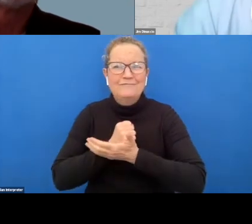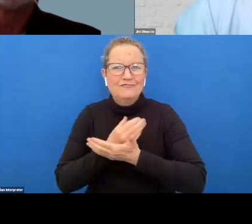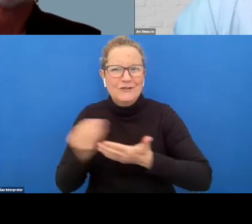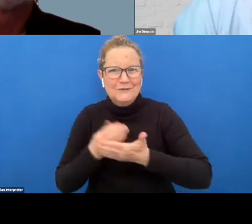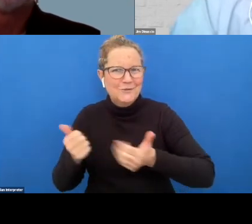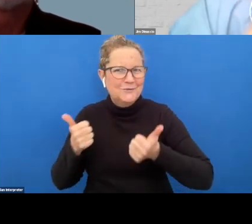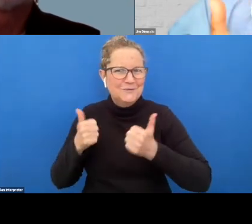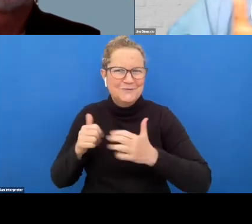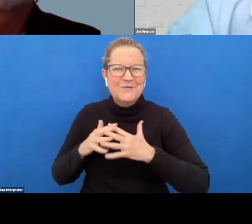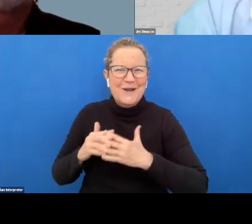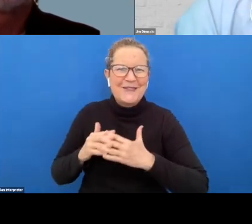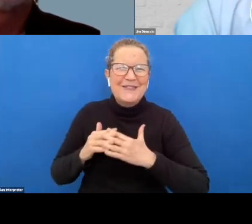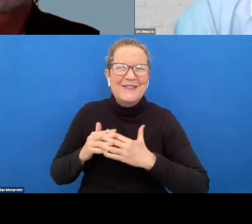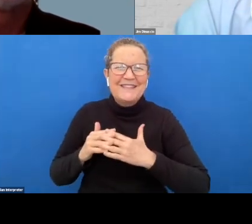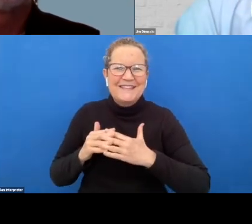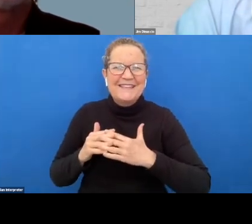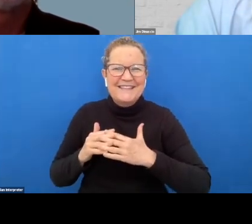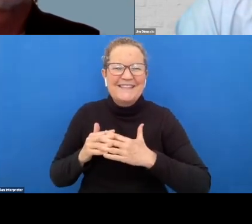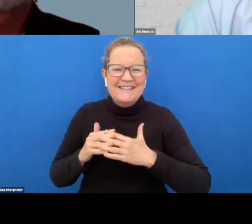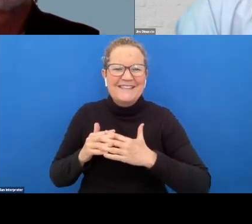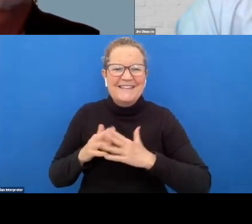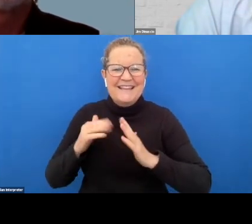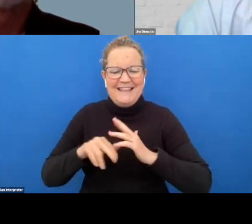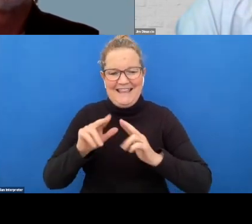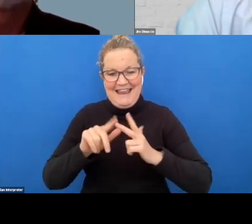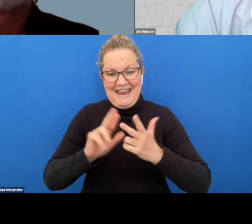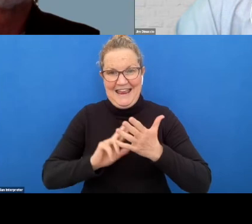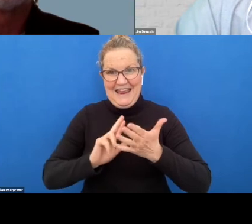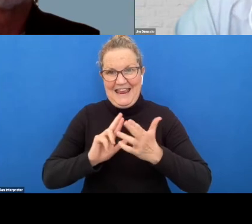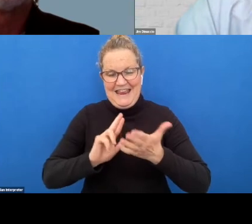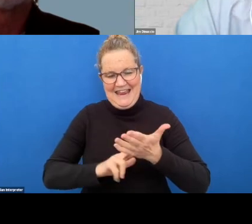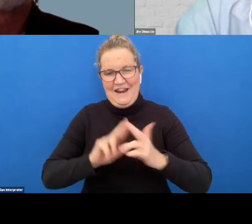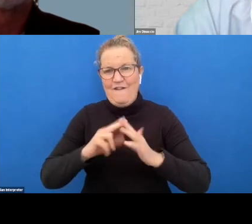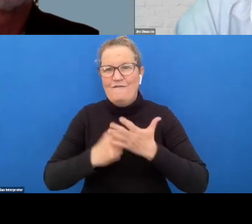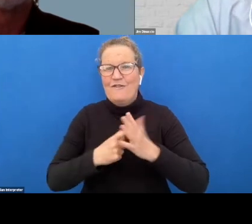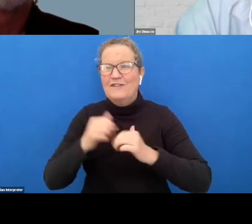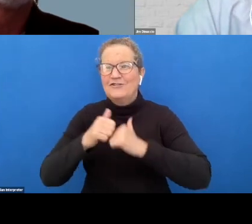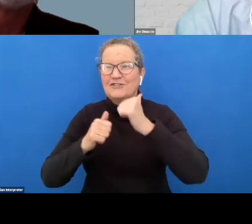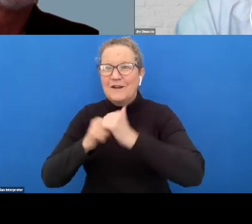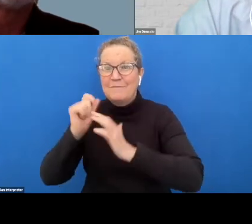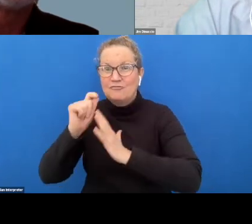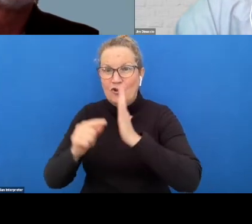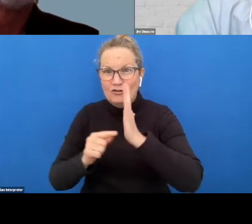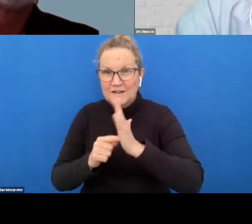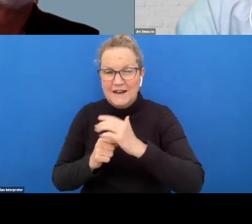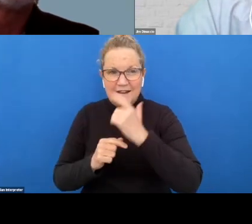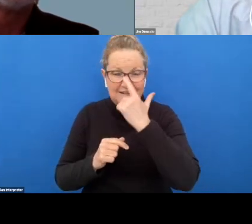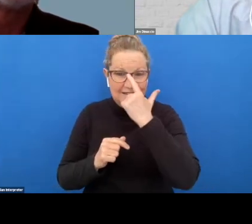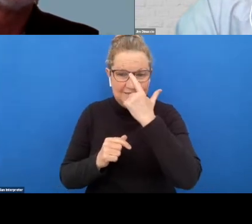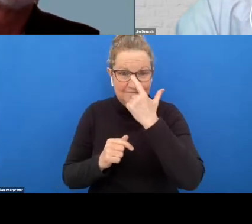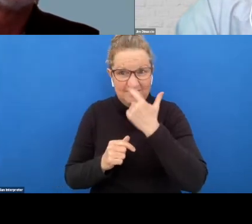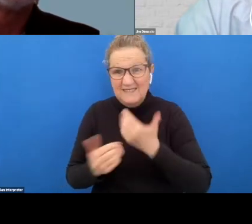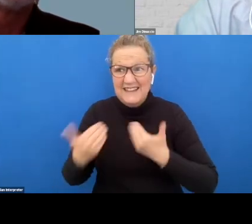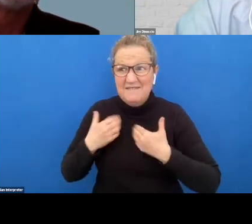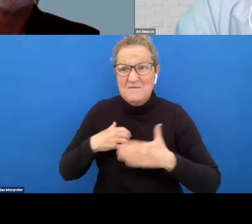social uh within the infrastructure projects and um we just keep getting called back and which is which is